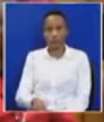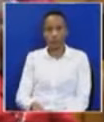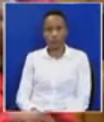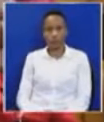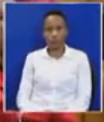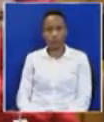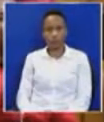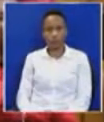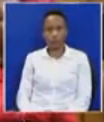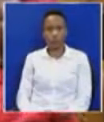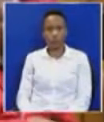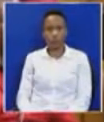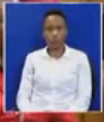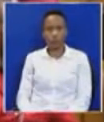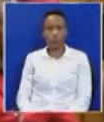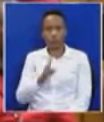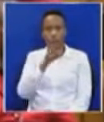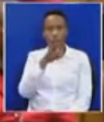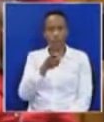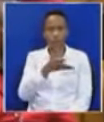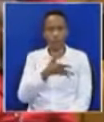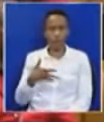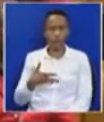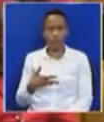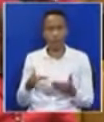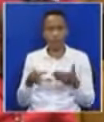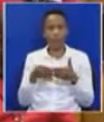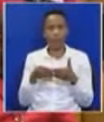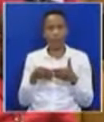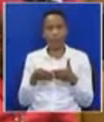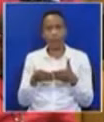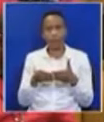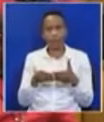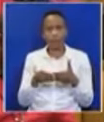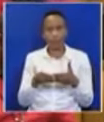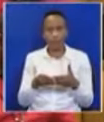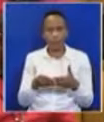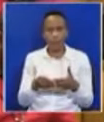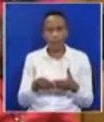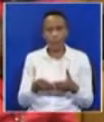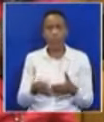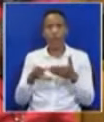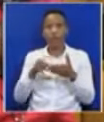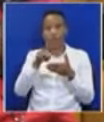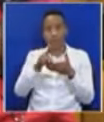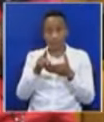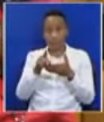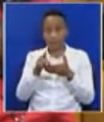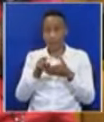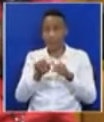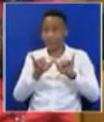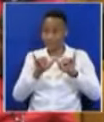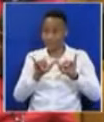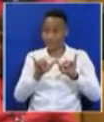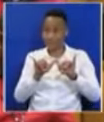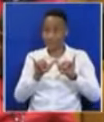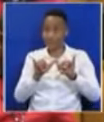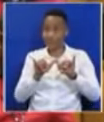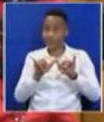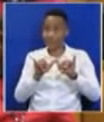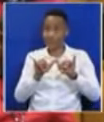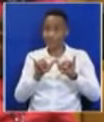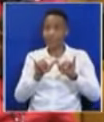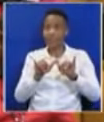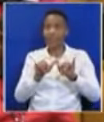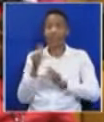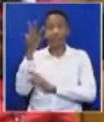Honorable Member, what is your point of order? This member must stick to his speech. He must not even try to start with EFF,